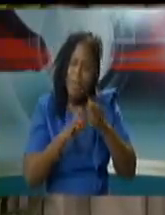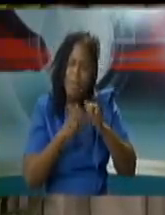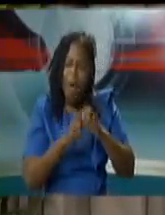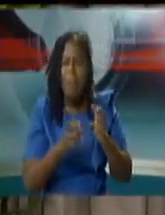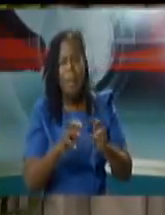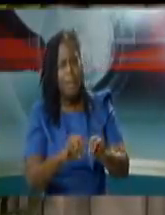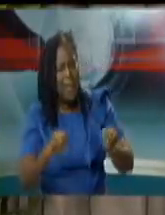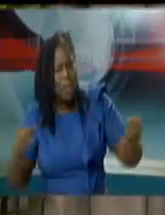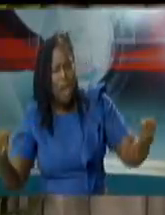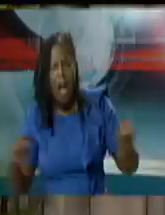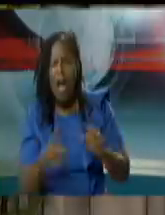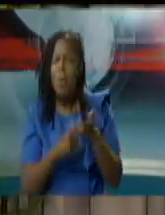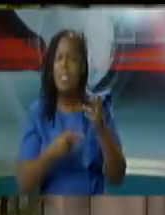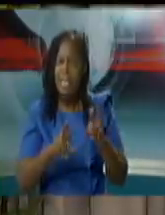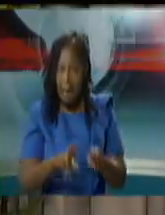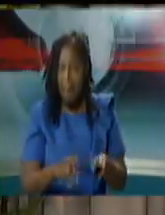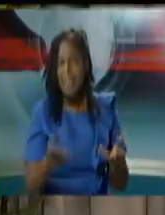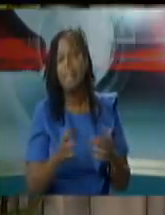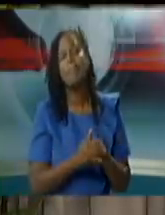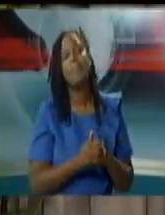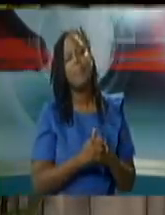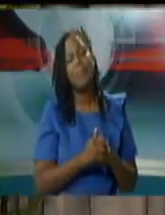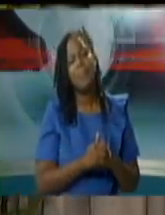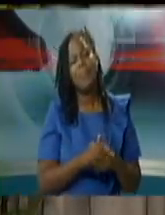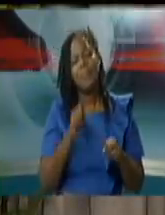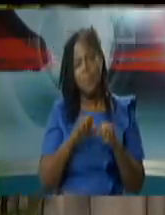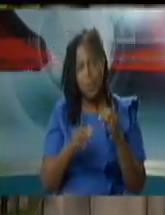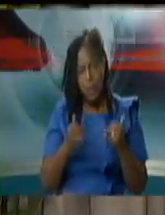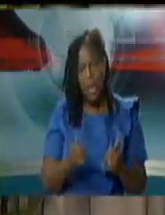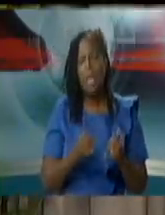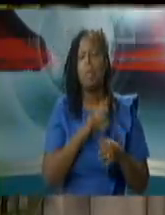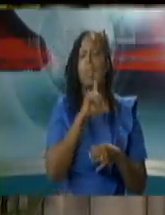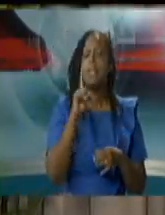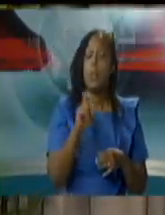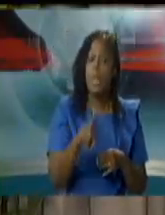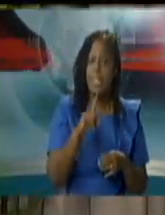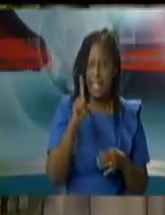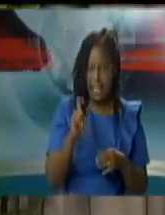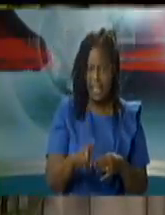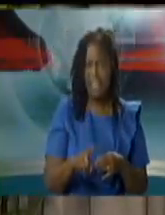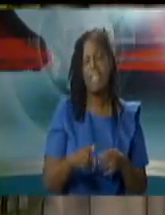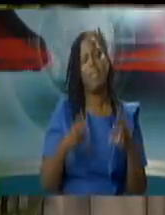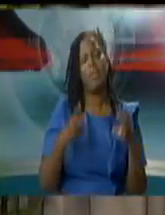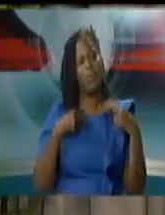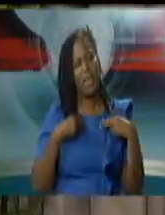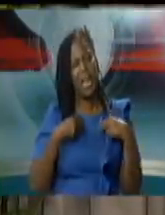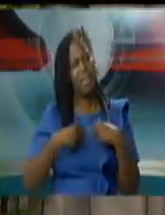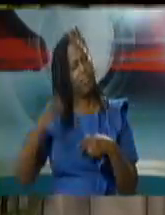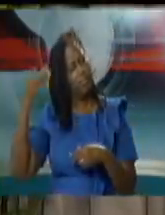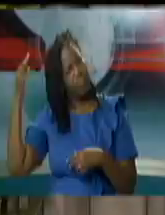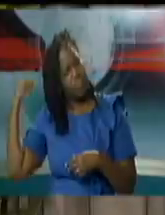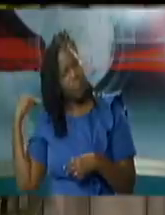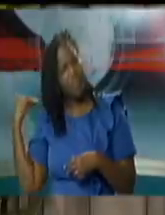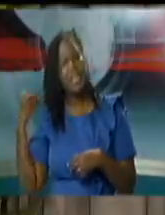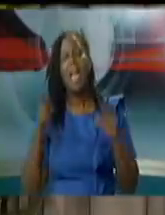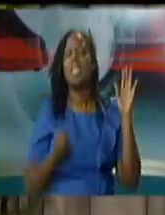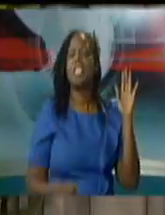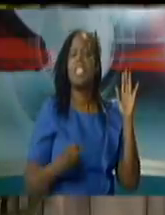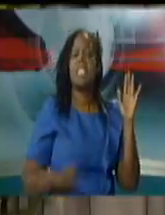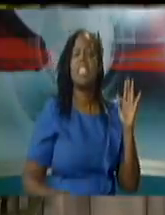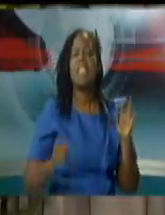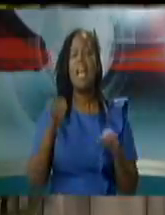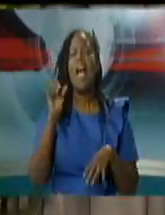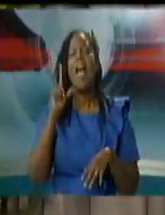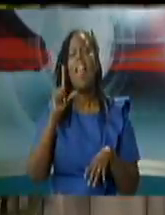released persons under maximum sentence indicator hearings led by justice lucky in those days who did approximately 400 of those